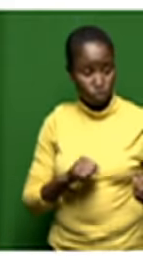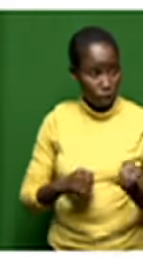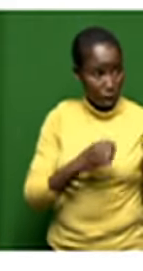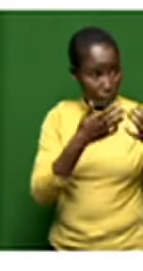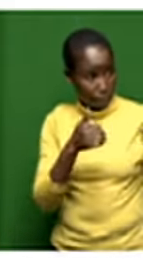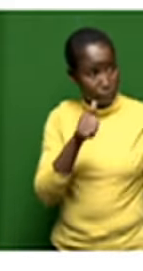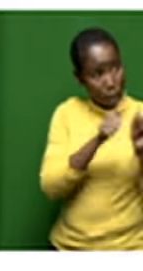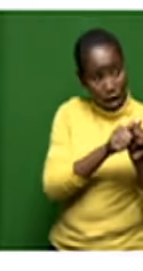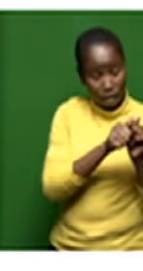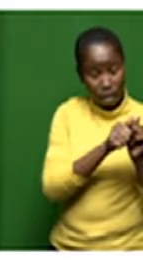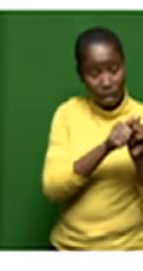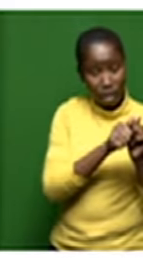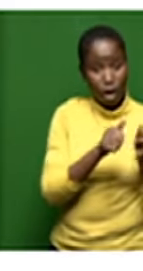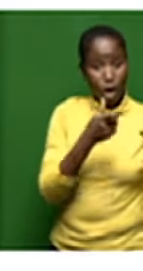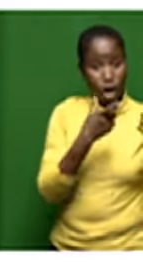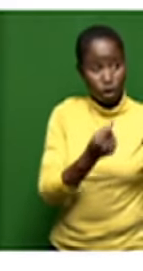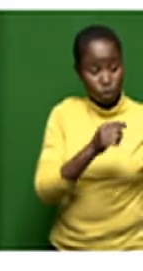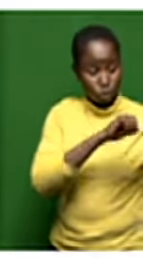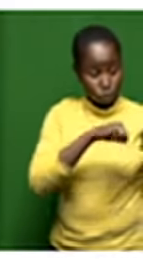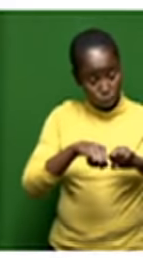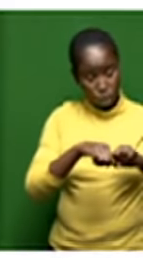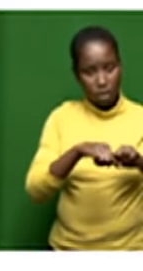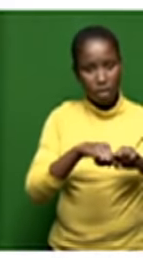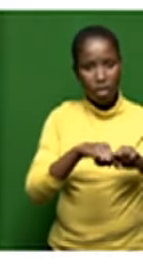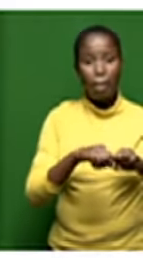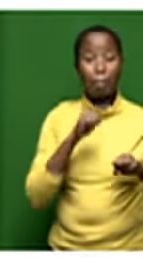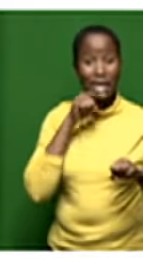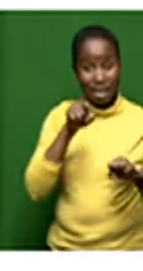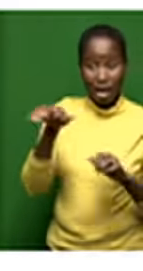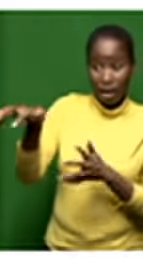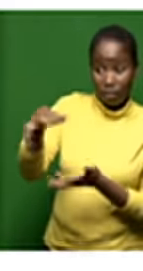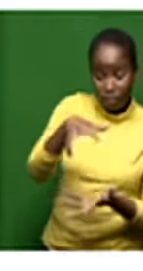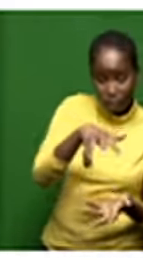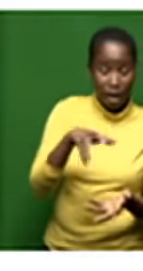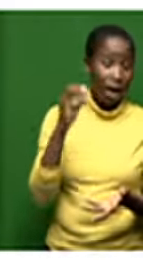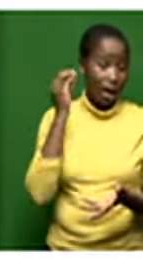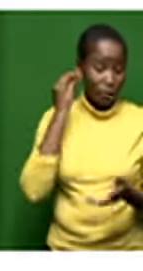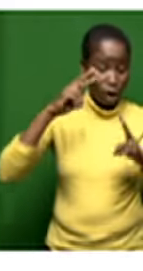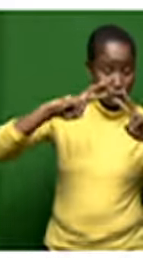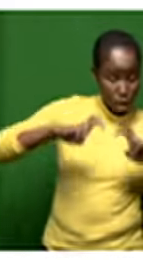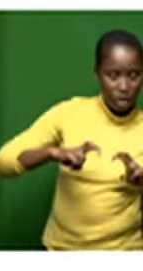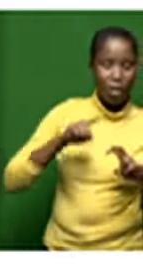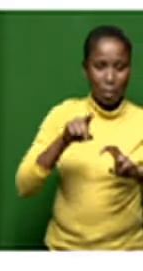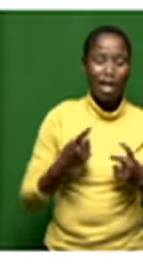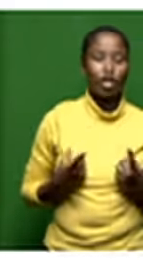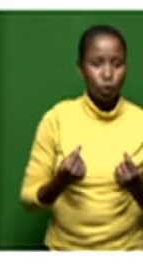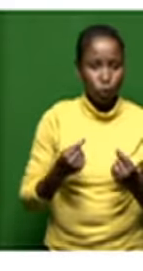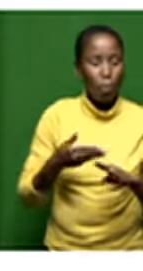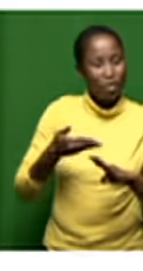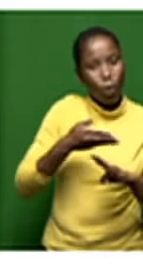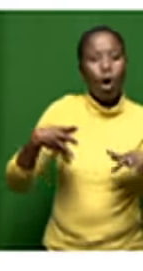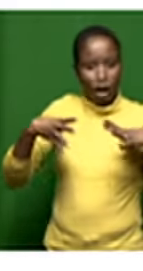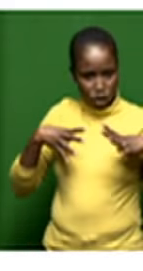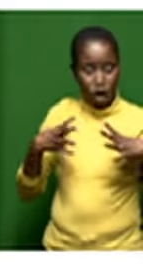then made and the due diligence was something that was supposed to follow or that followed after that and that announcement was made by the department of public